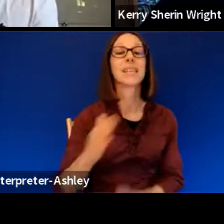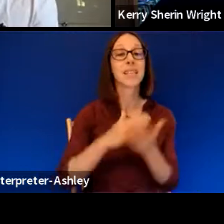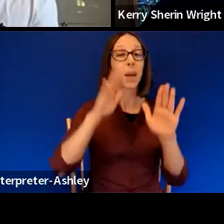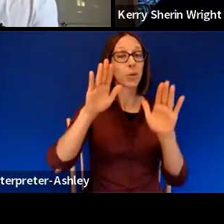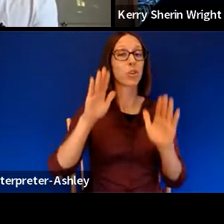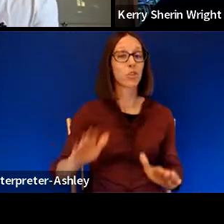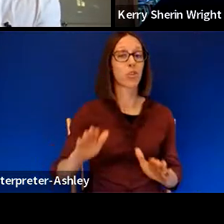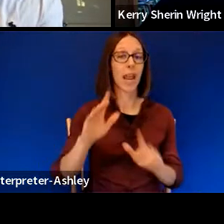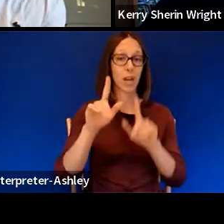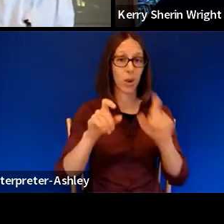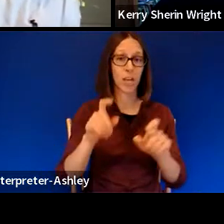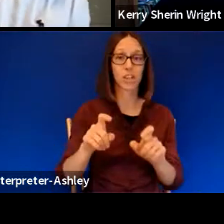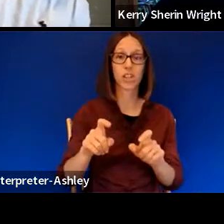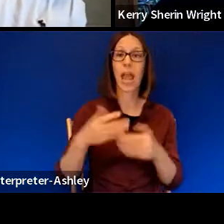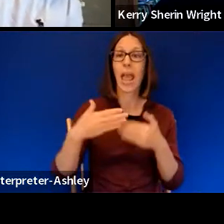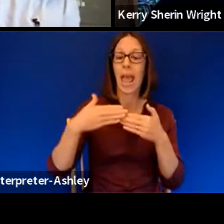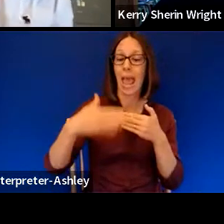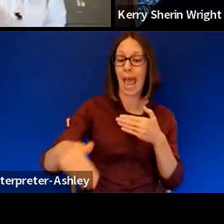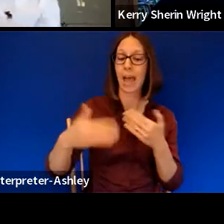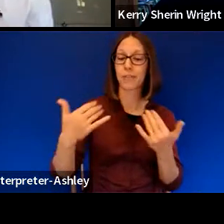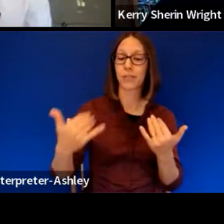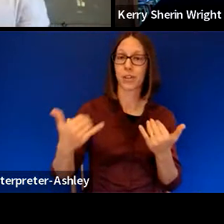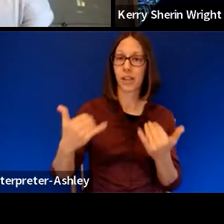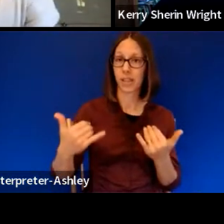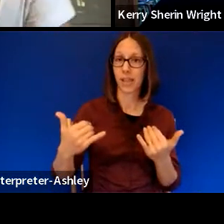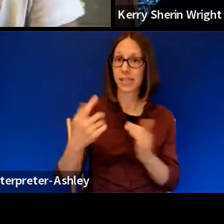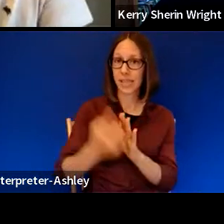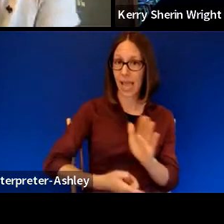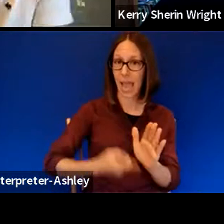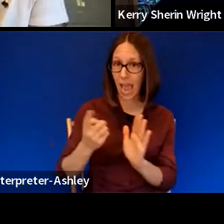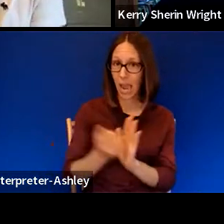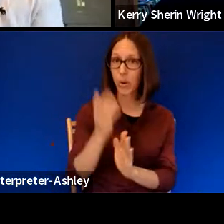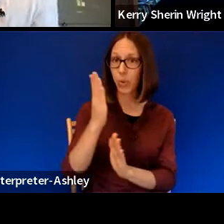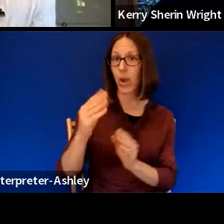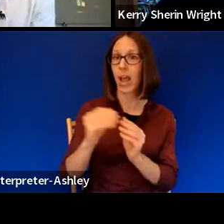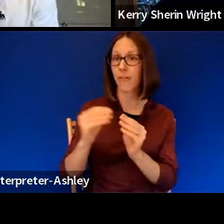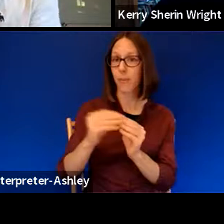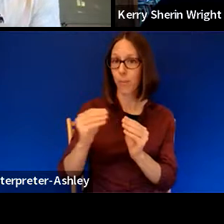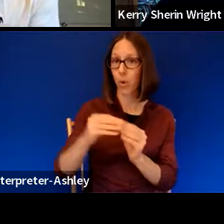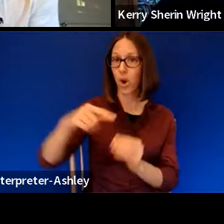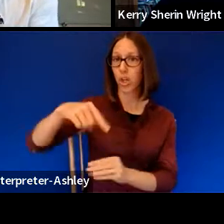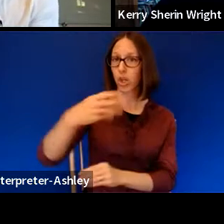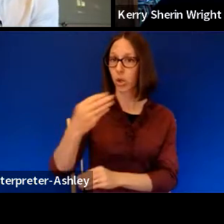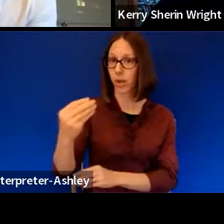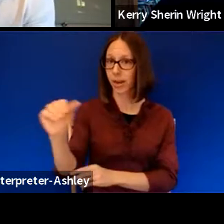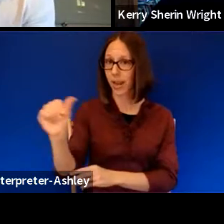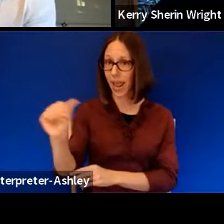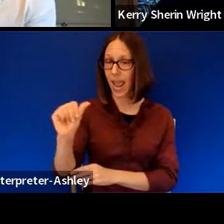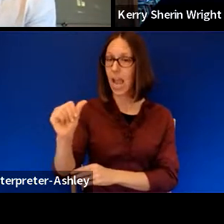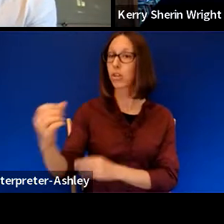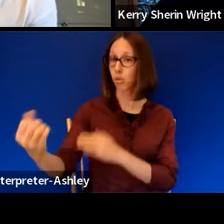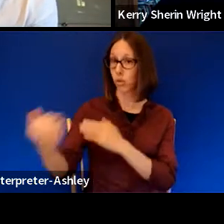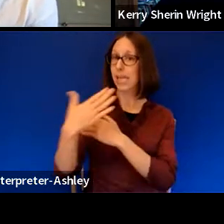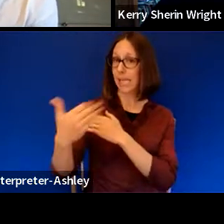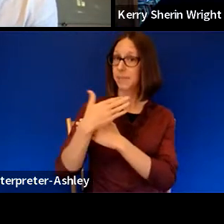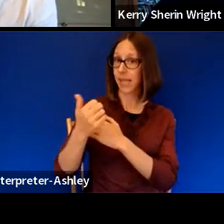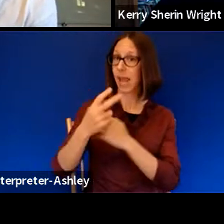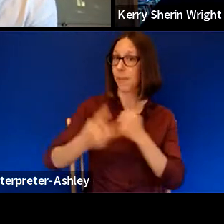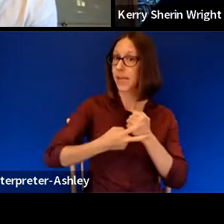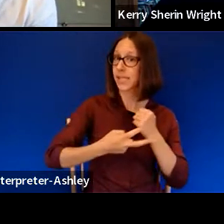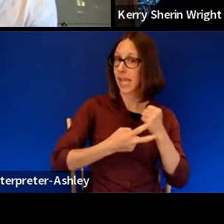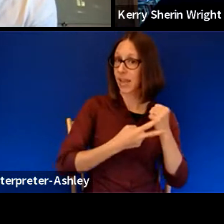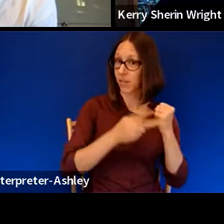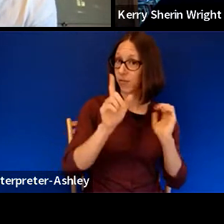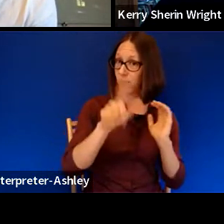another Q&A so you can keep sending them in now and we'll collect them for later. Uh, but our first question here is from a student.